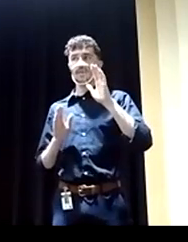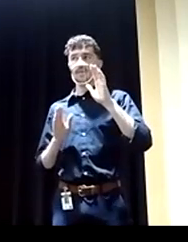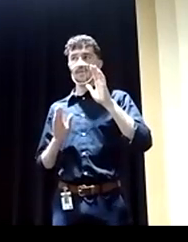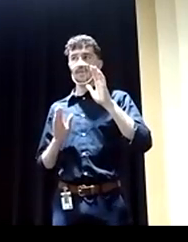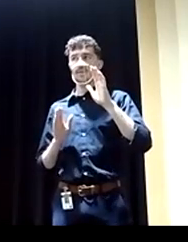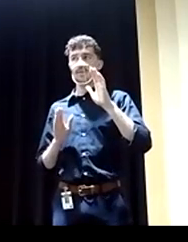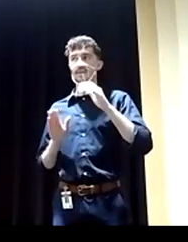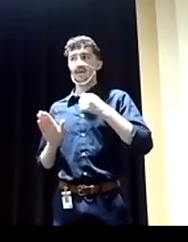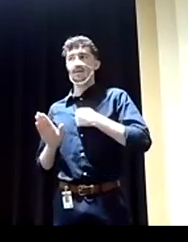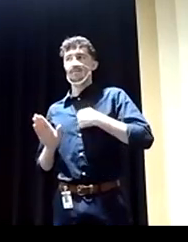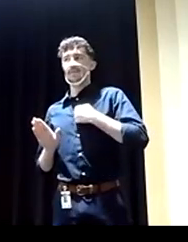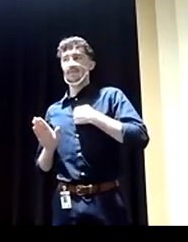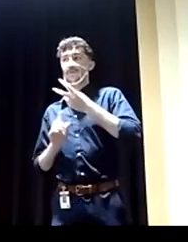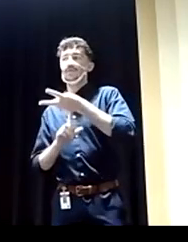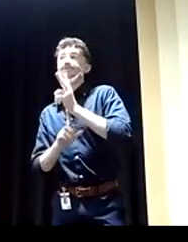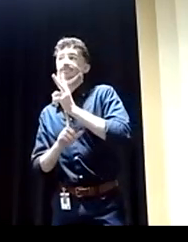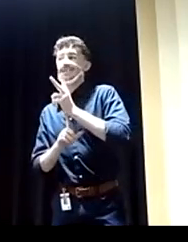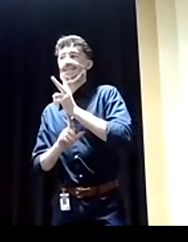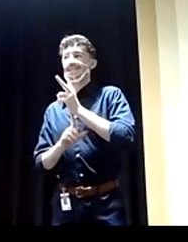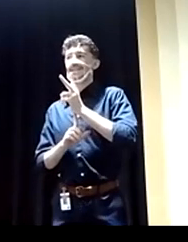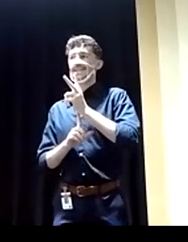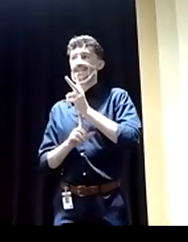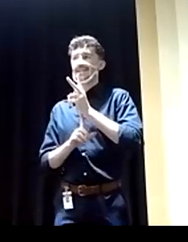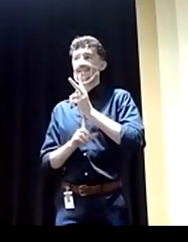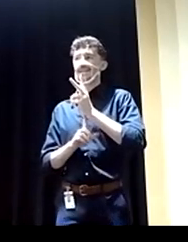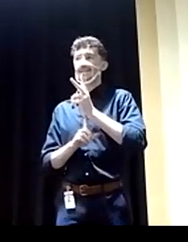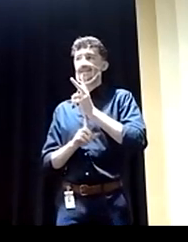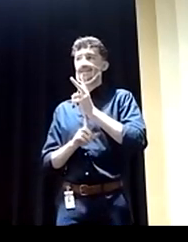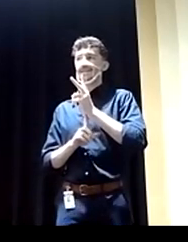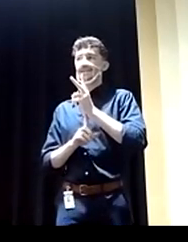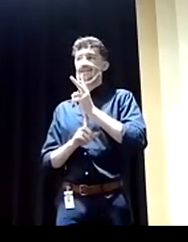apologize. I am so sorry. You get two minutes. I'm so sorry. You do have another minute.